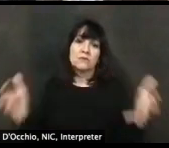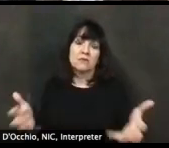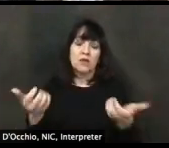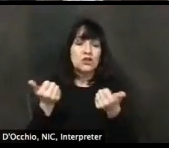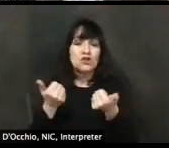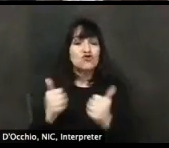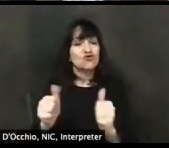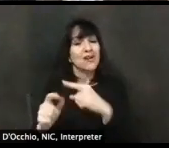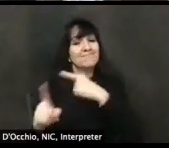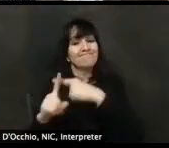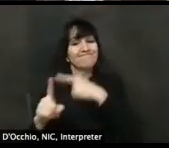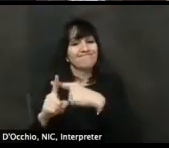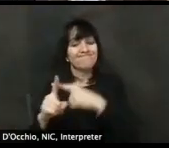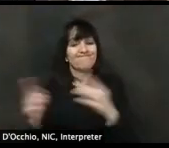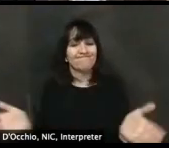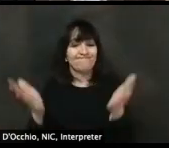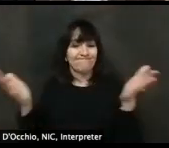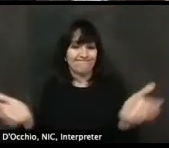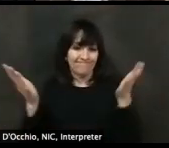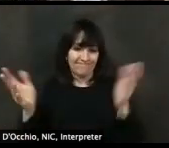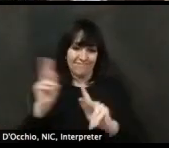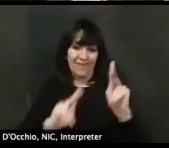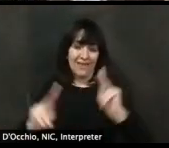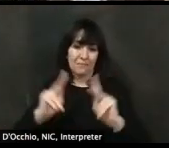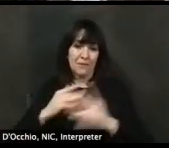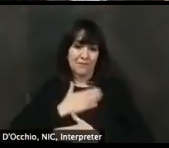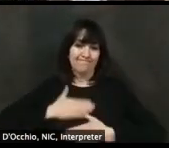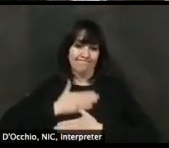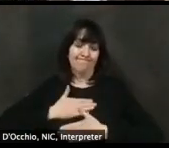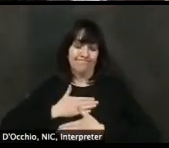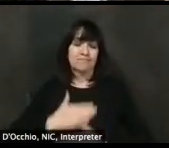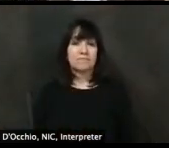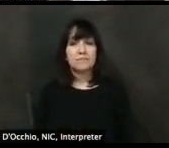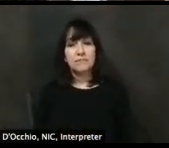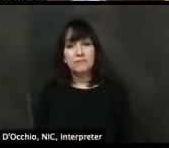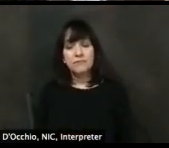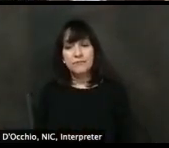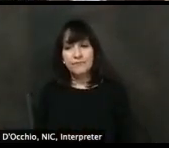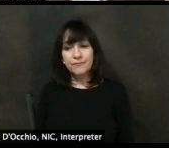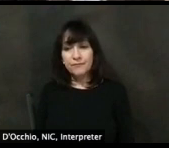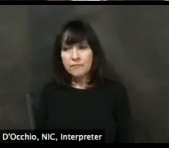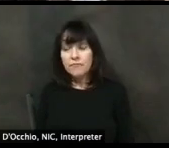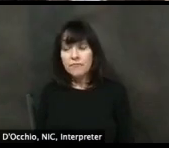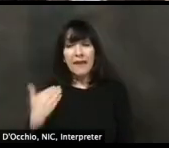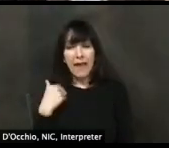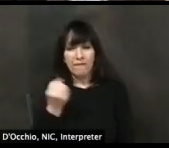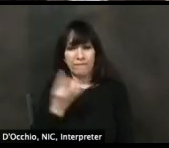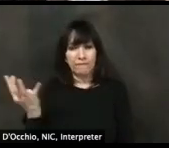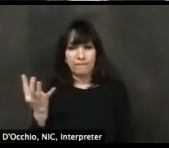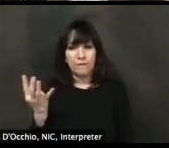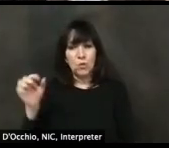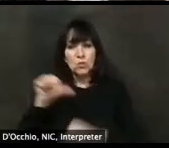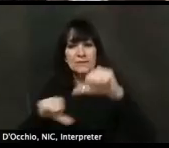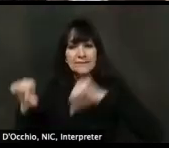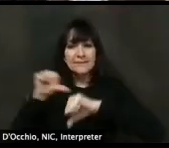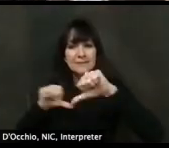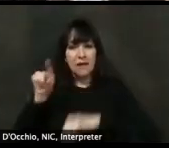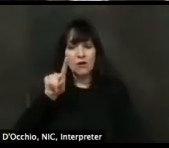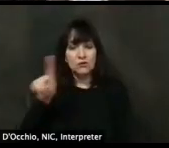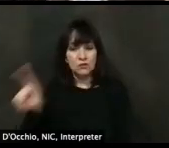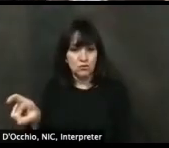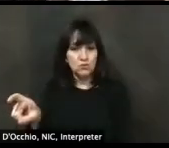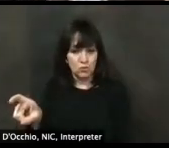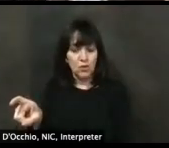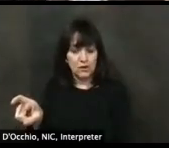Thanks Damian. A couple more science questions for you, Dr. Rattay and maybe Lieutenant Governor can help you. We have one from Sandra Biller. Uh,